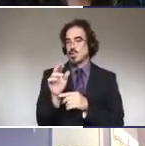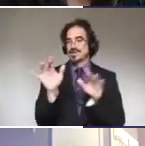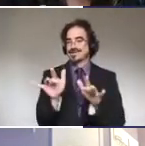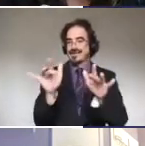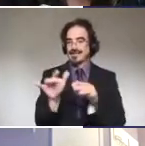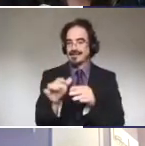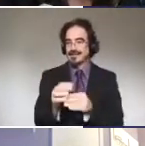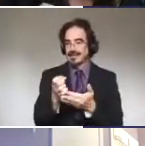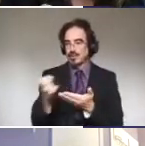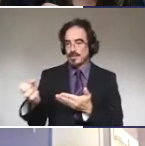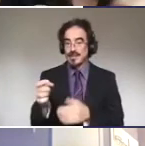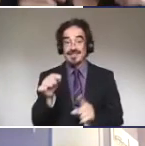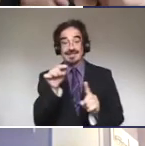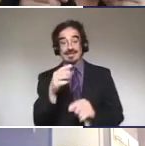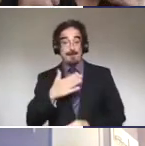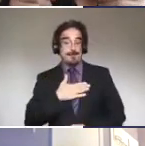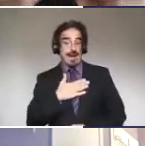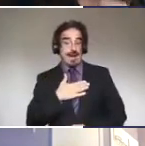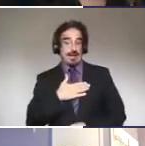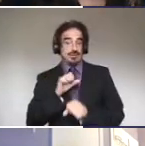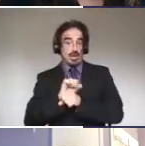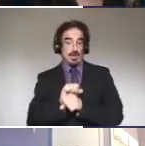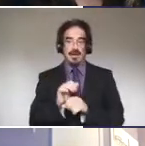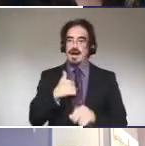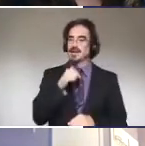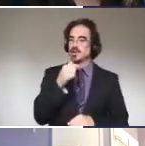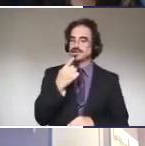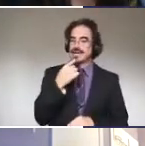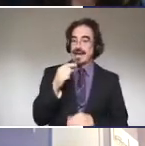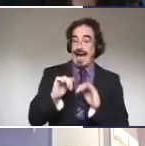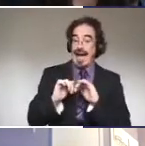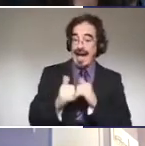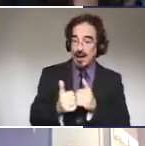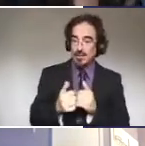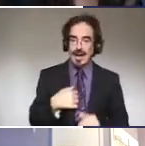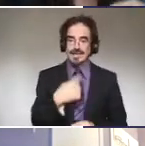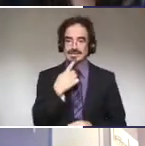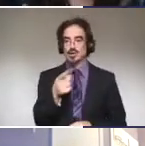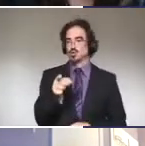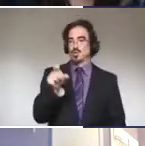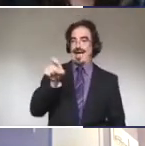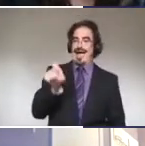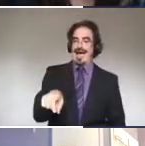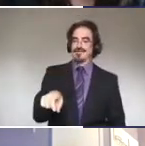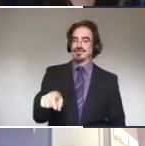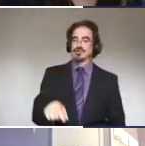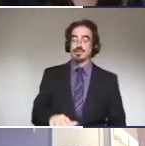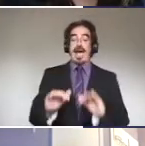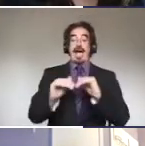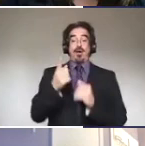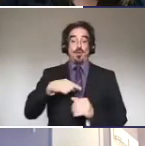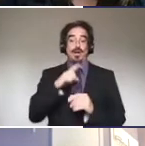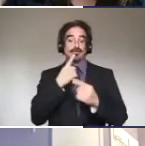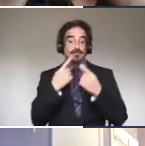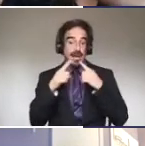And, um, instead of saying how it's done, I just say, you have to be able to do this. How we get there is up